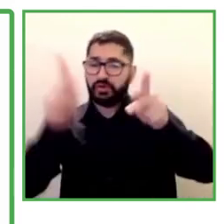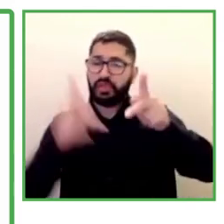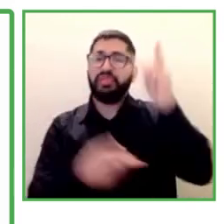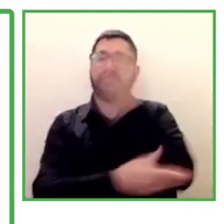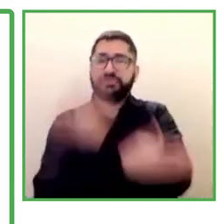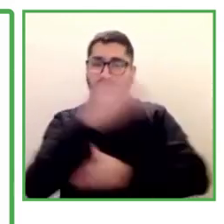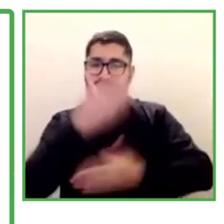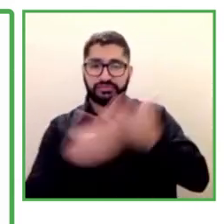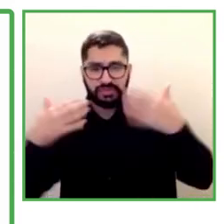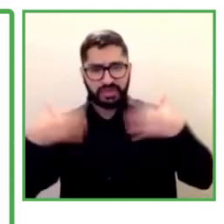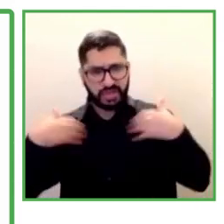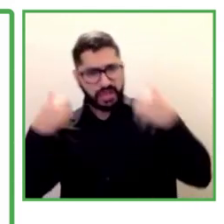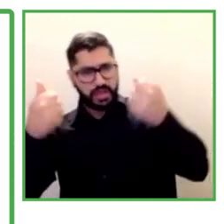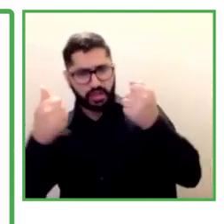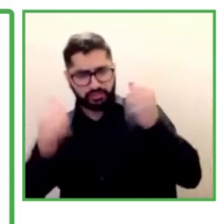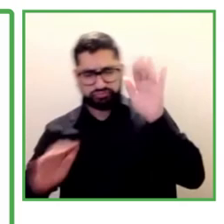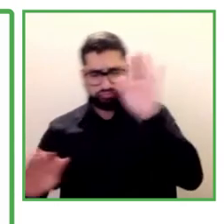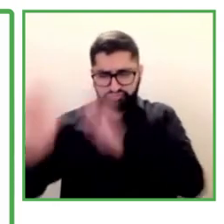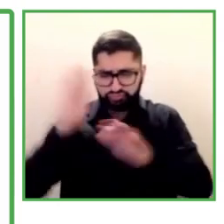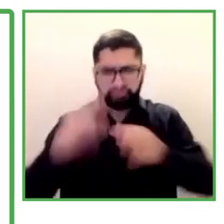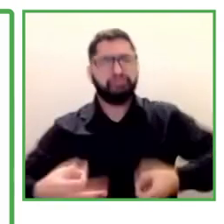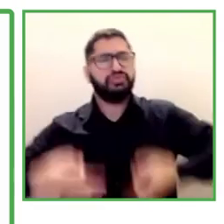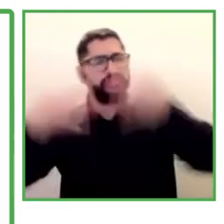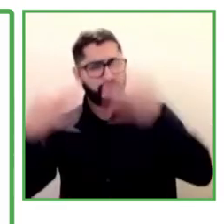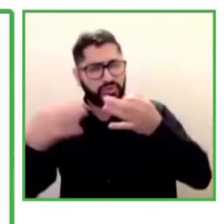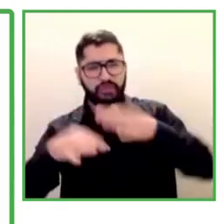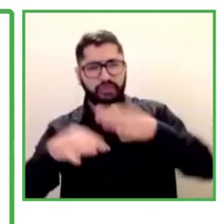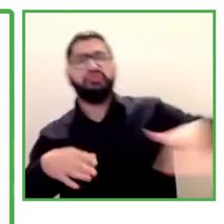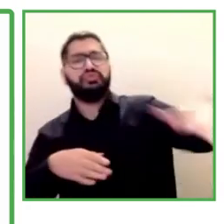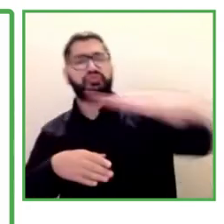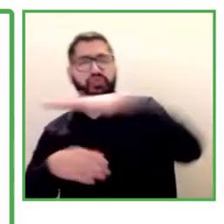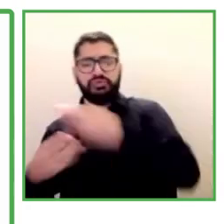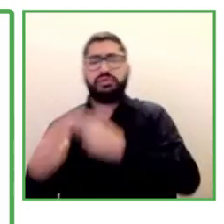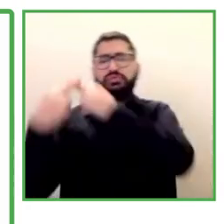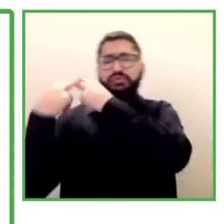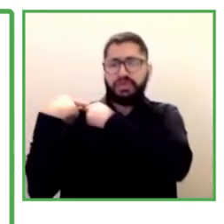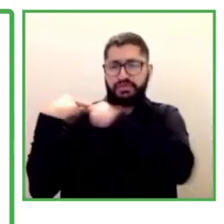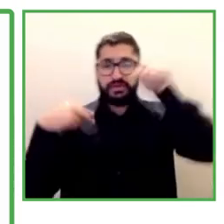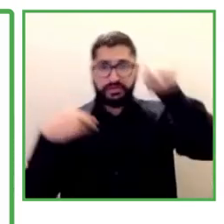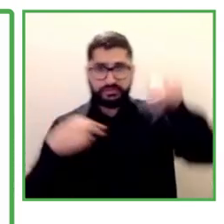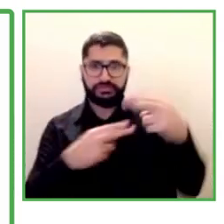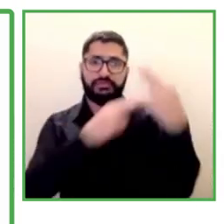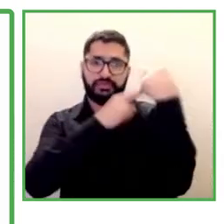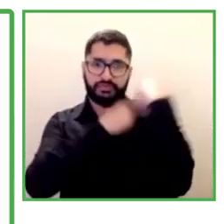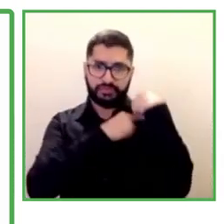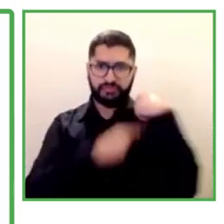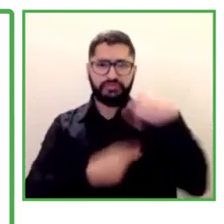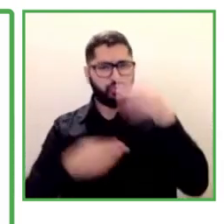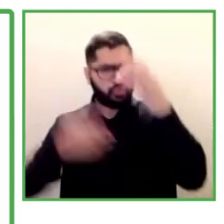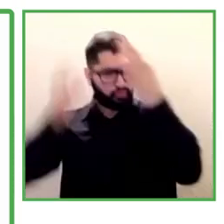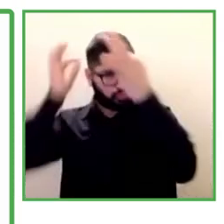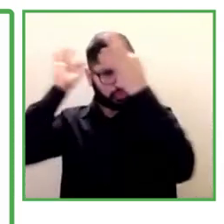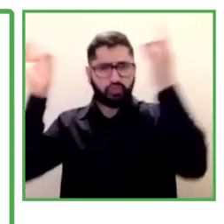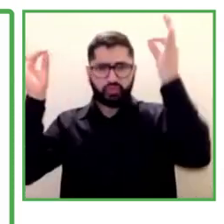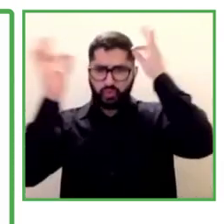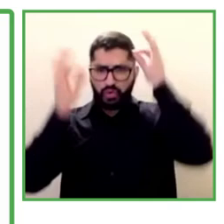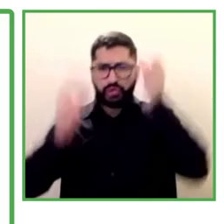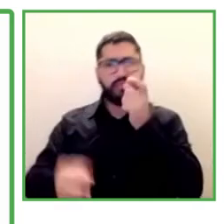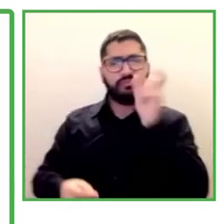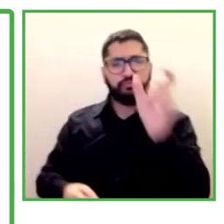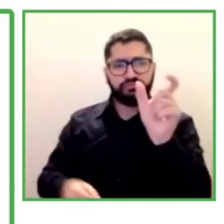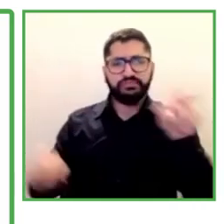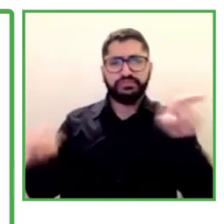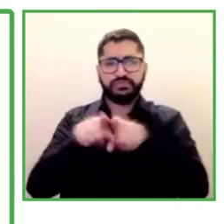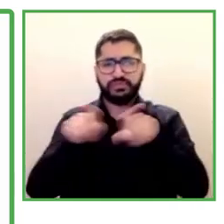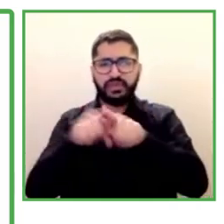social security, and responsibility, social responsibility. From her work, she defines the policies of inclusion